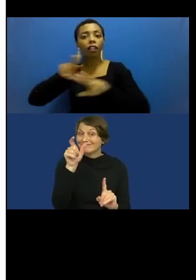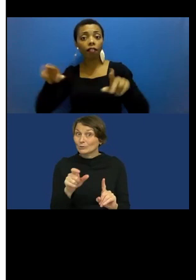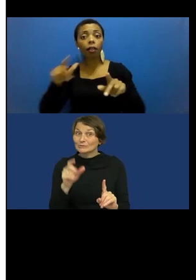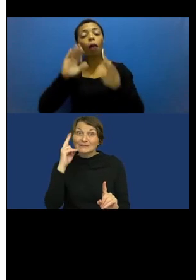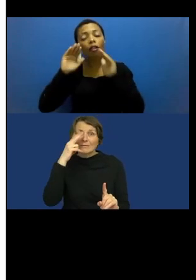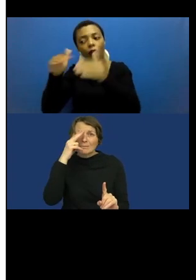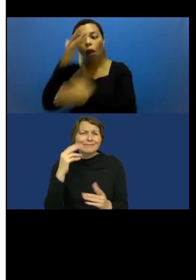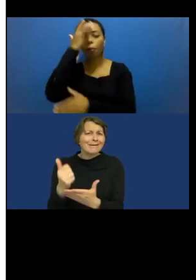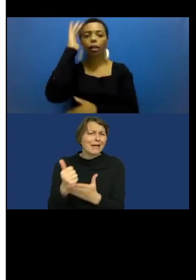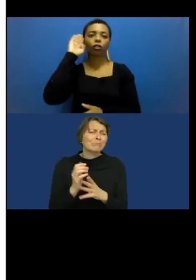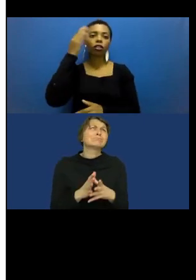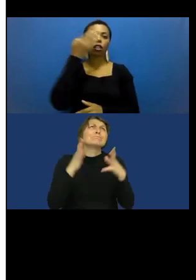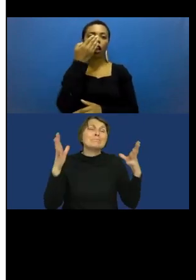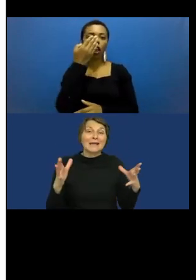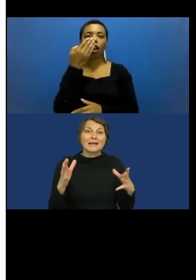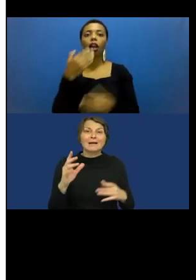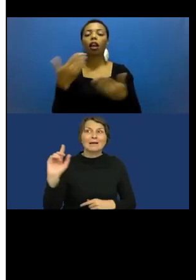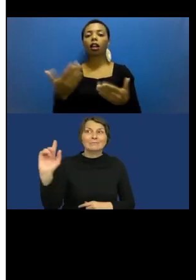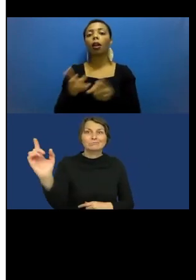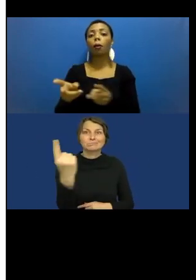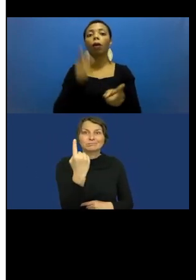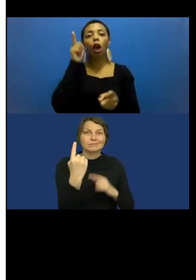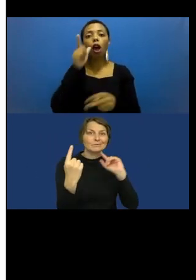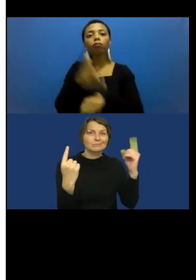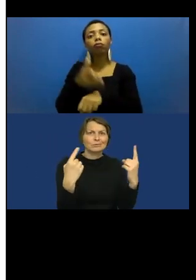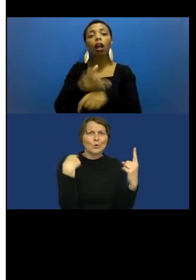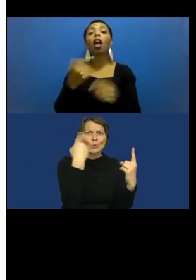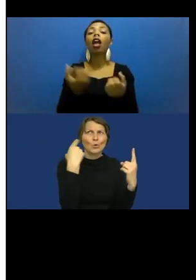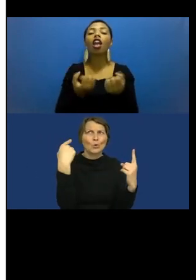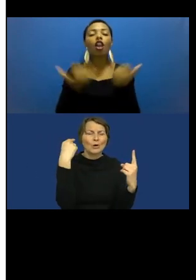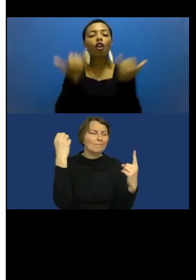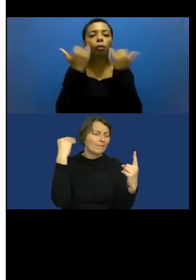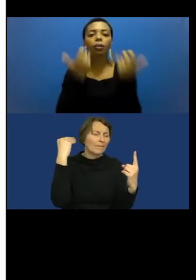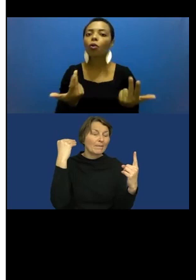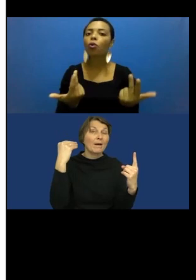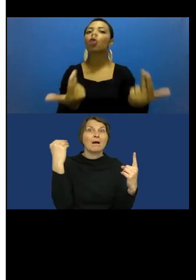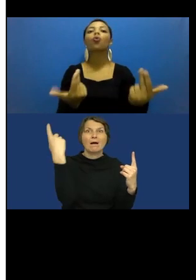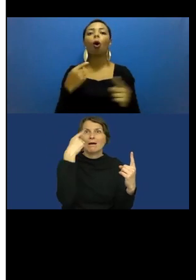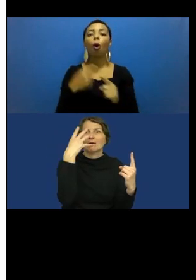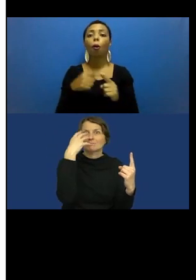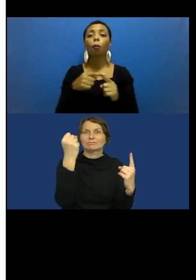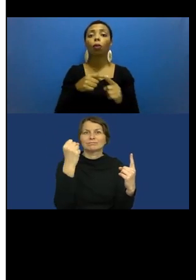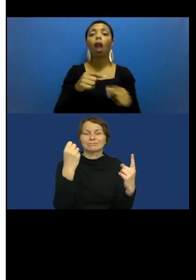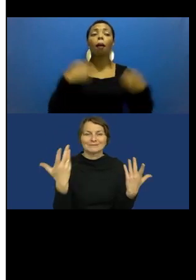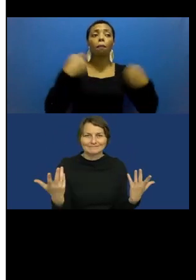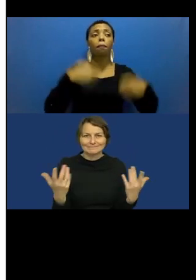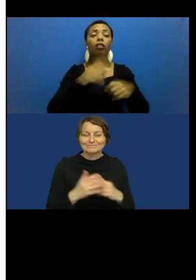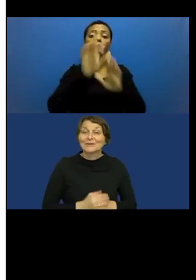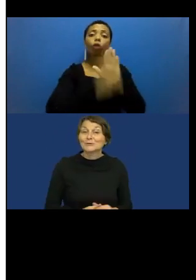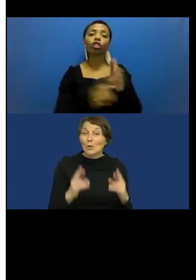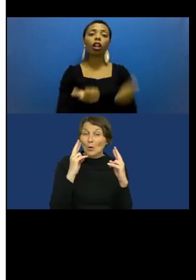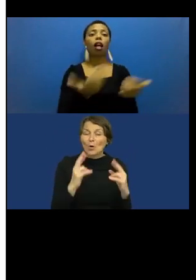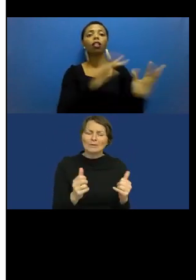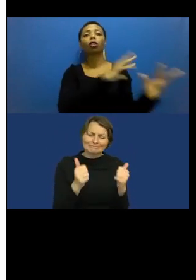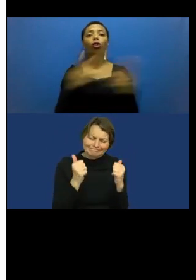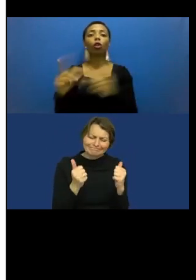if they are to gain access to the same information about the environment as everyone else takes for granted. We hope a constructive way